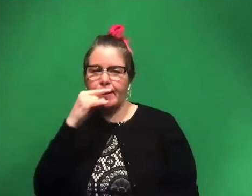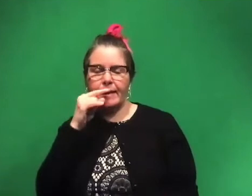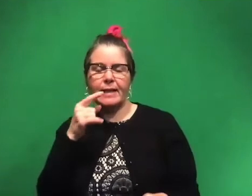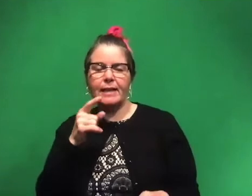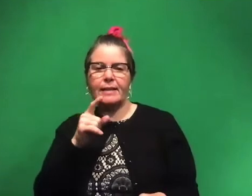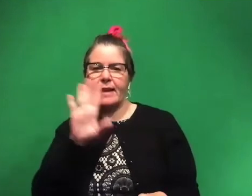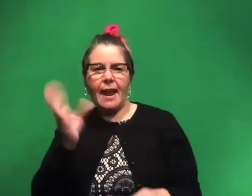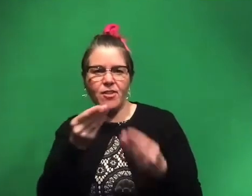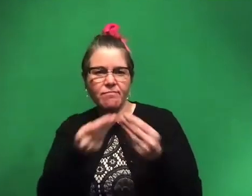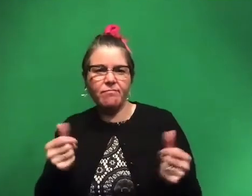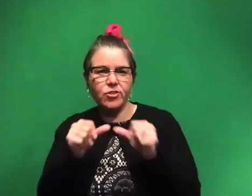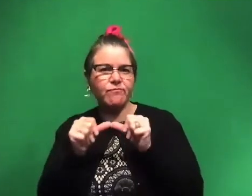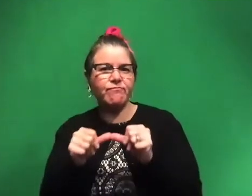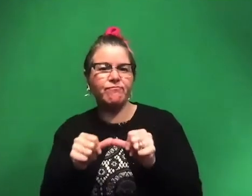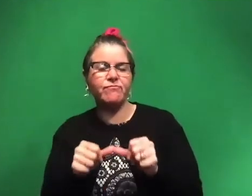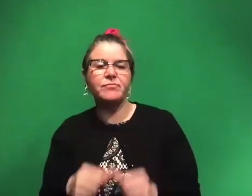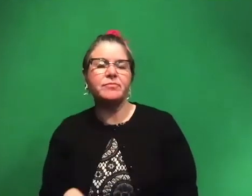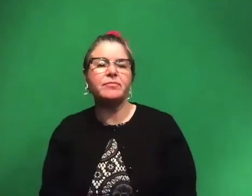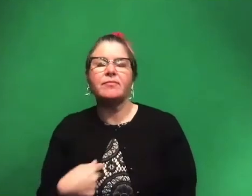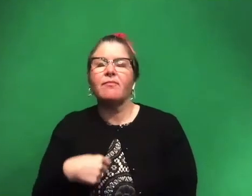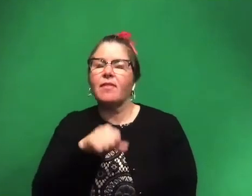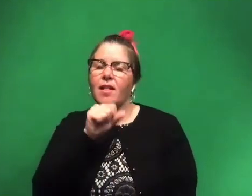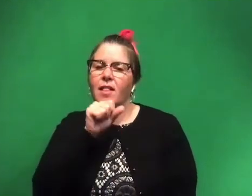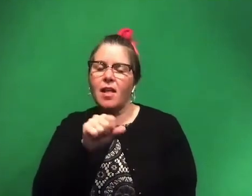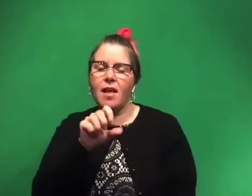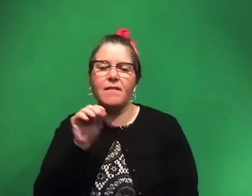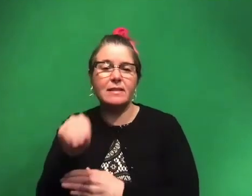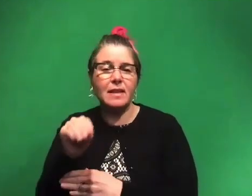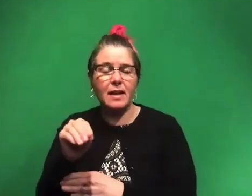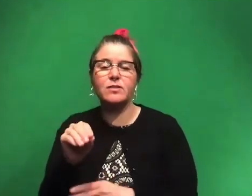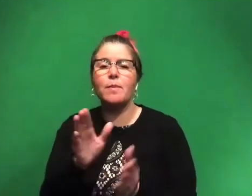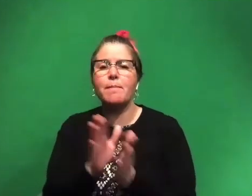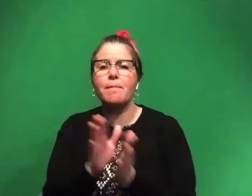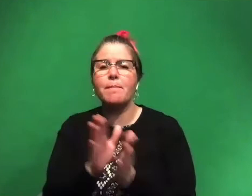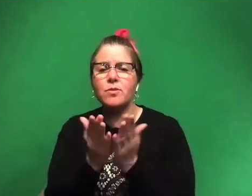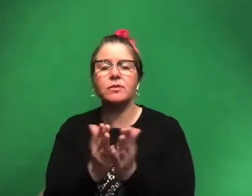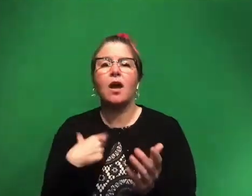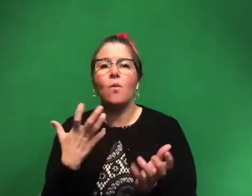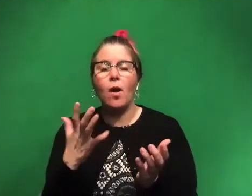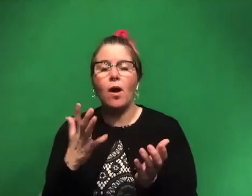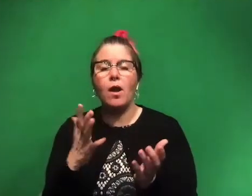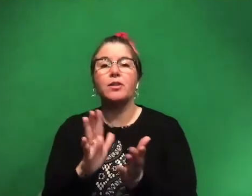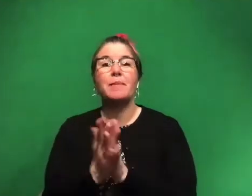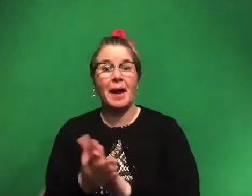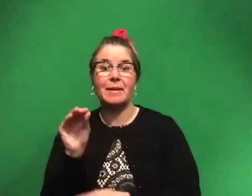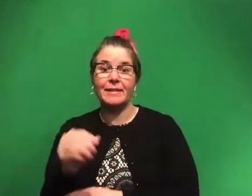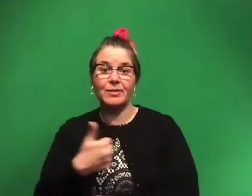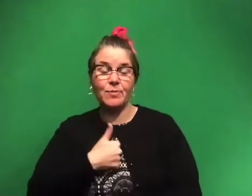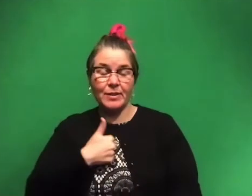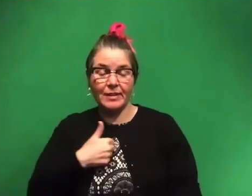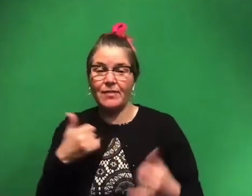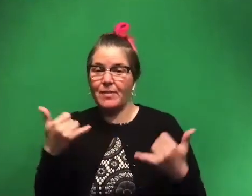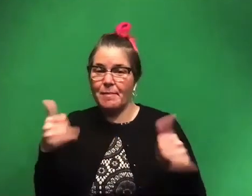went away. Um, I loved dinosaur books. I wanted to be a dinosaur. I played with, I think